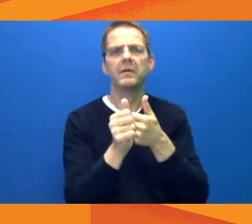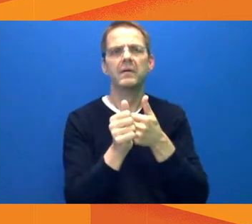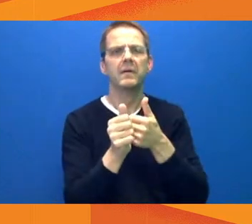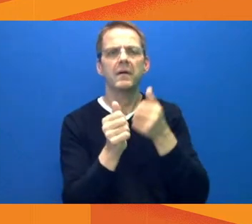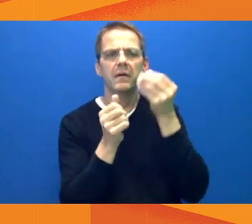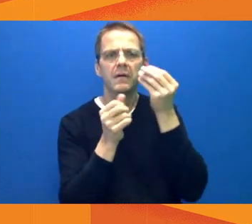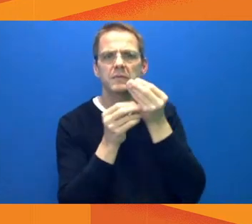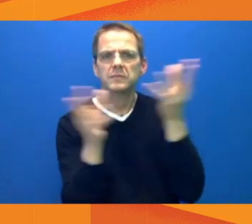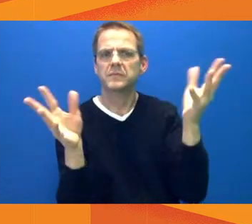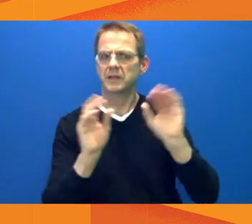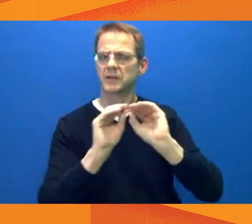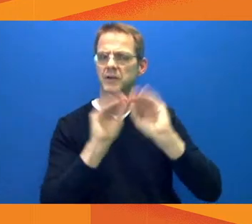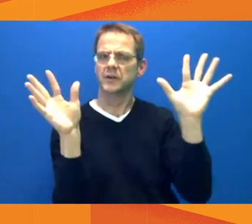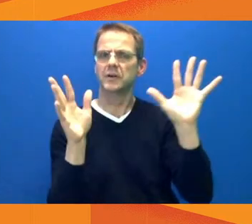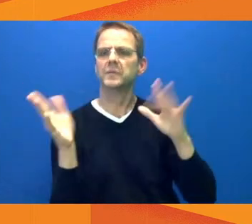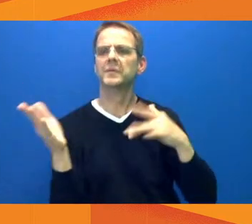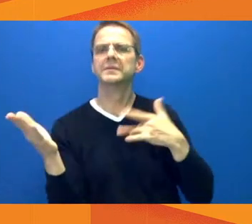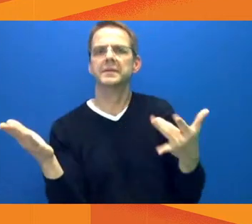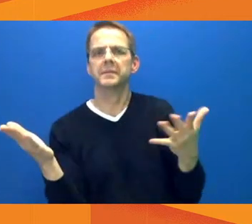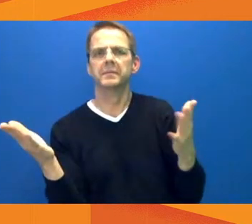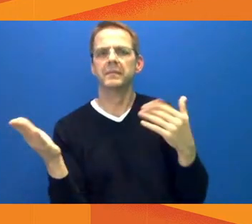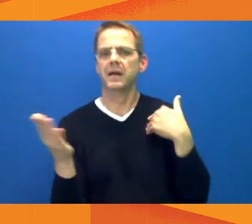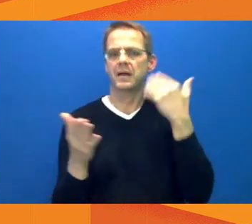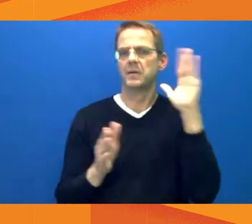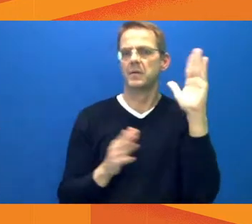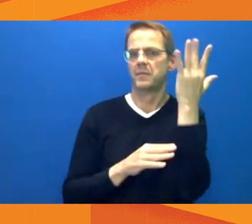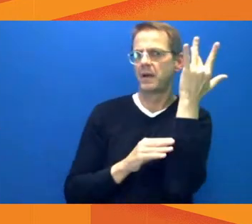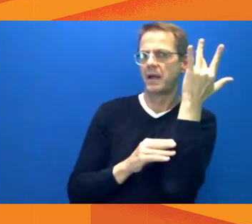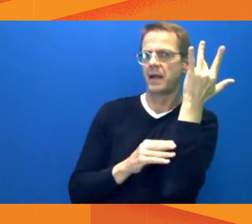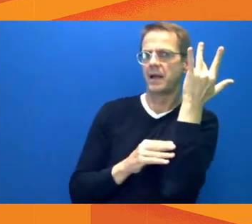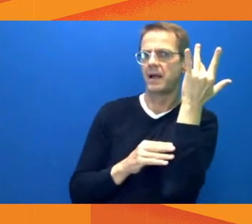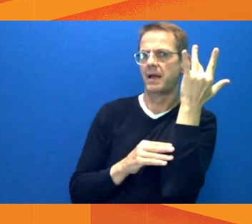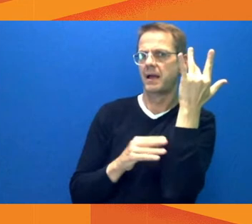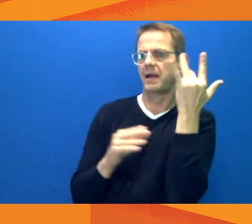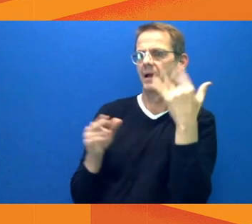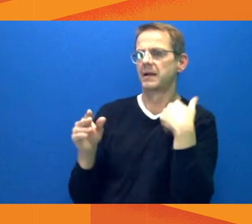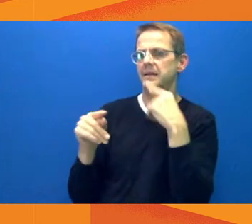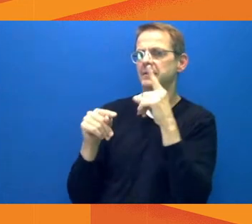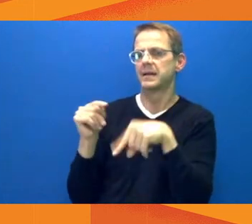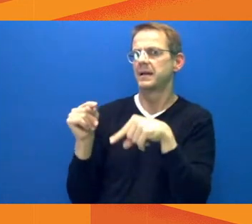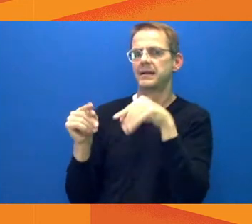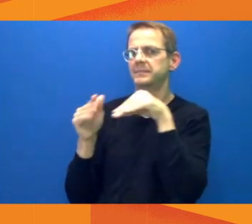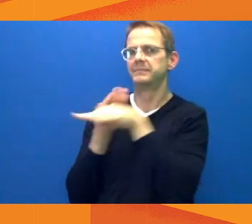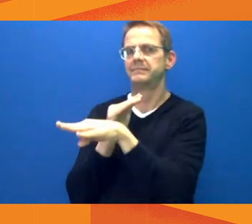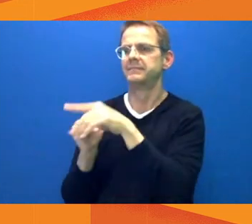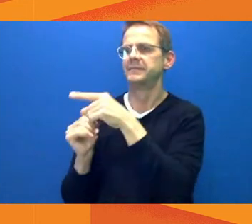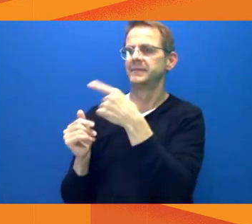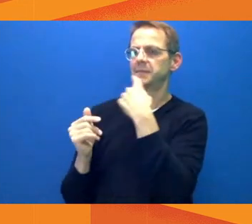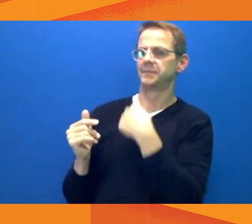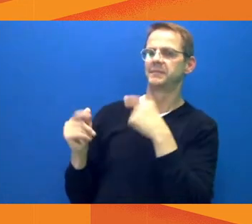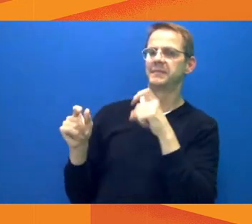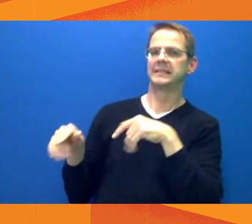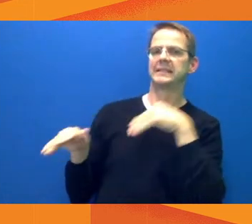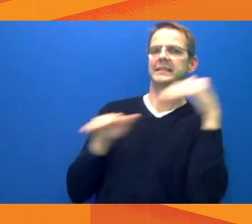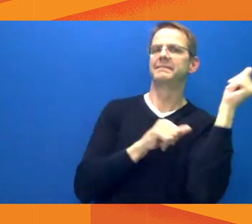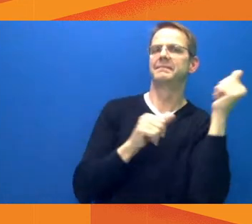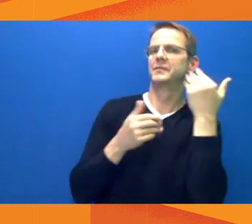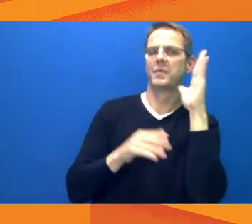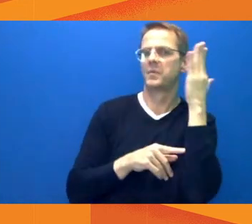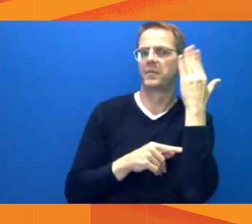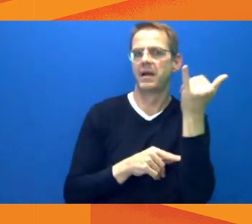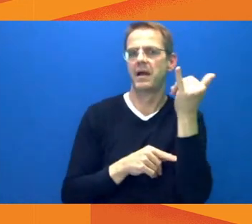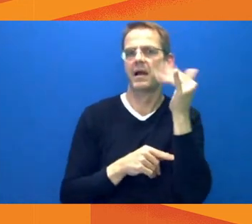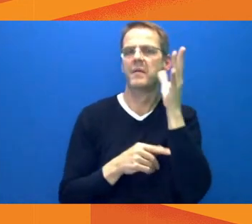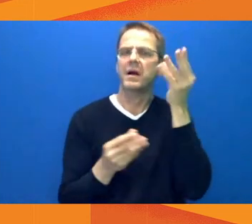the condition and ultimately the cost. But, you know, I sit on the Explorer Edmonton board at every meeting we've discussed